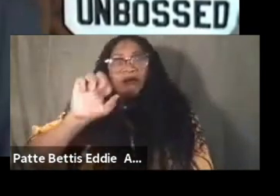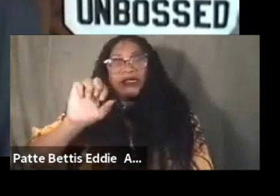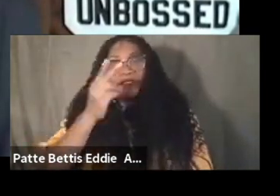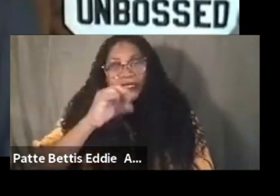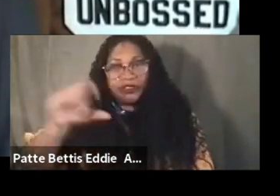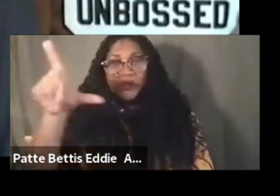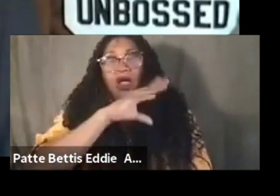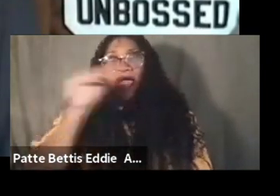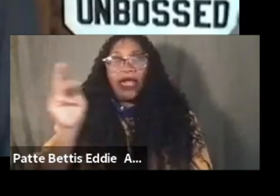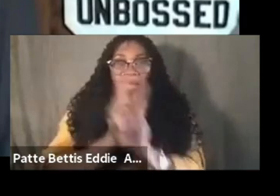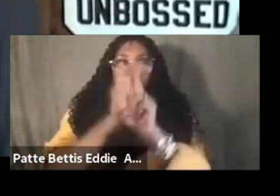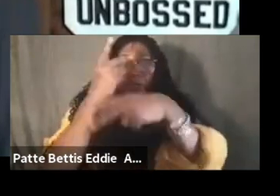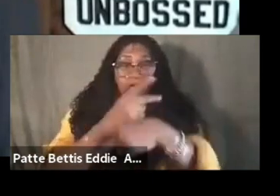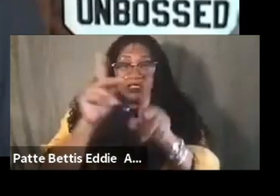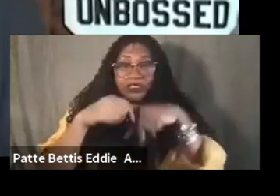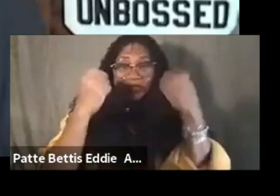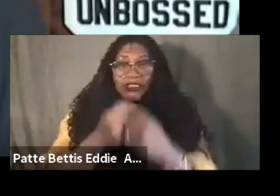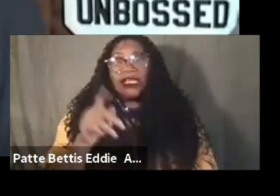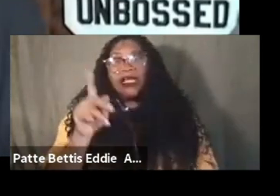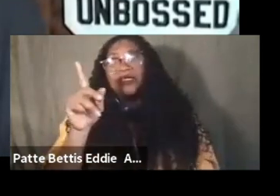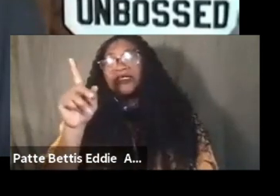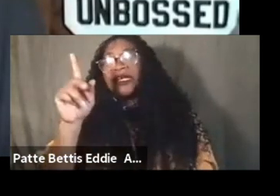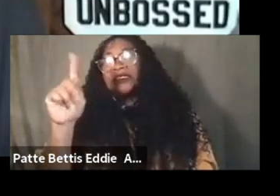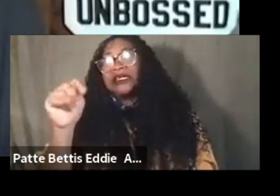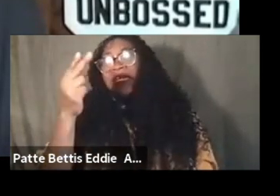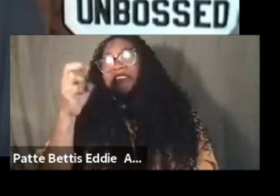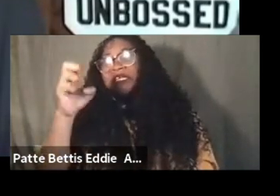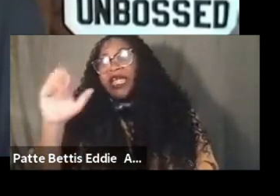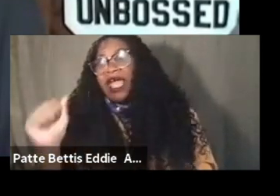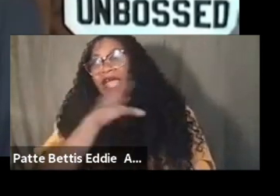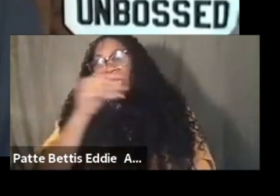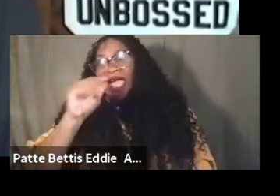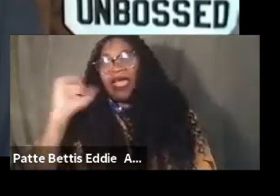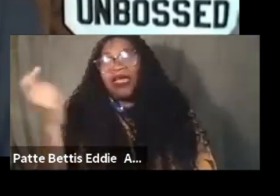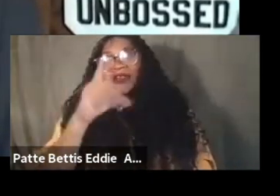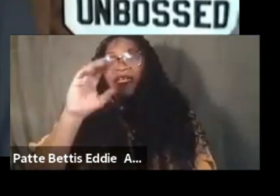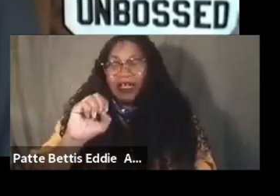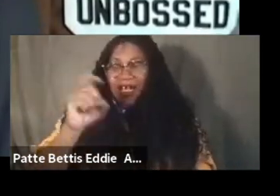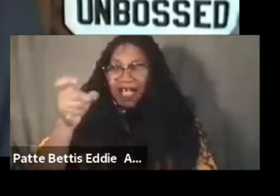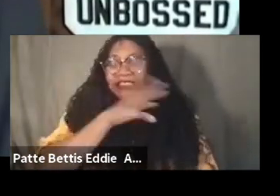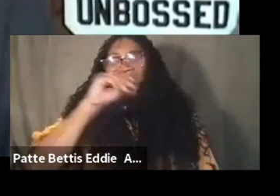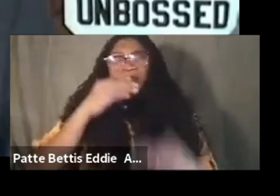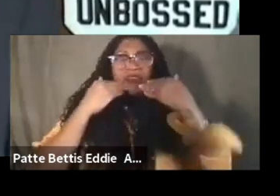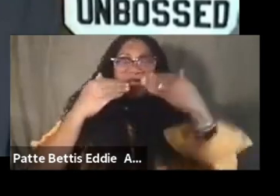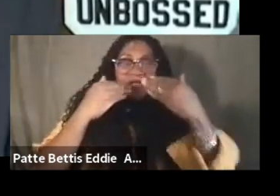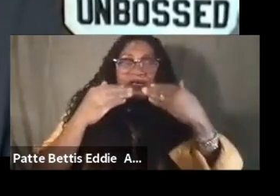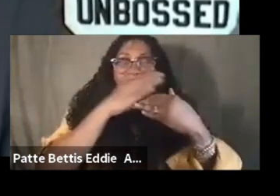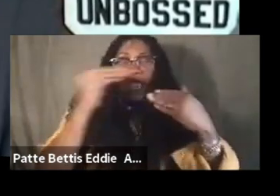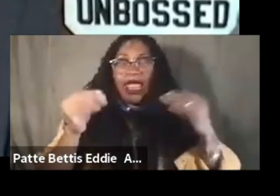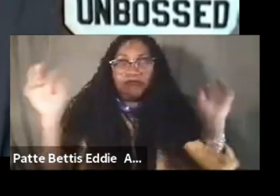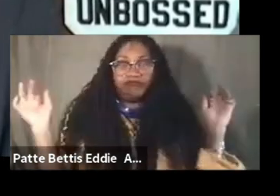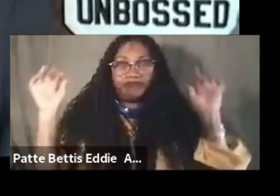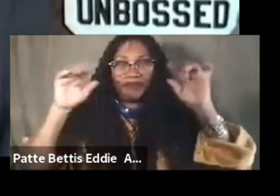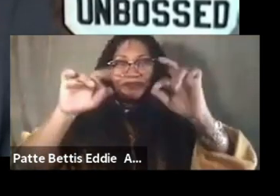production team to tay spittle lauren leving melissa kanski and jen cox thanks to all of you our gathering this